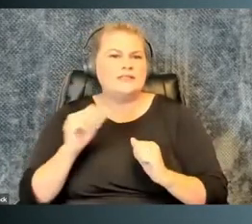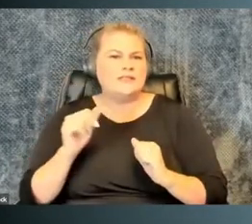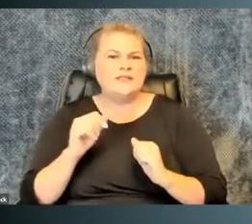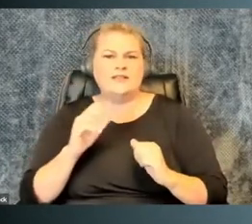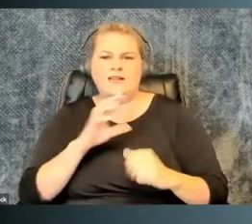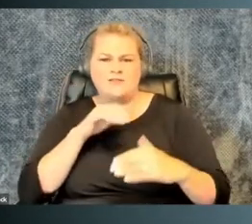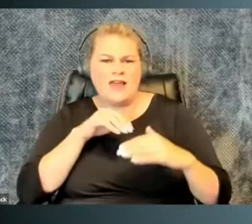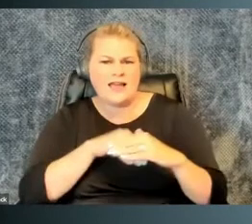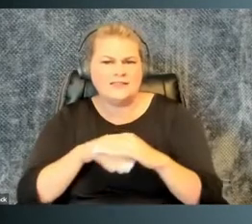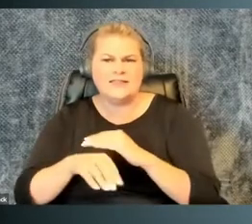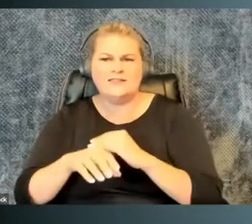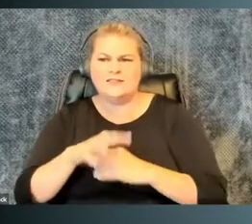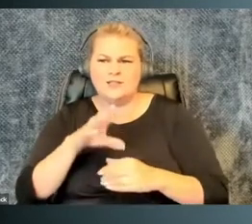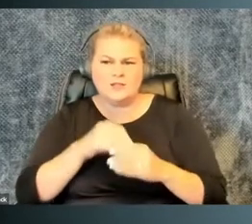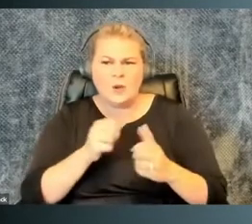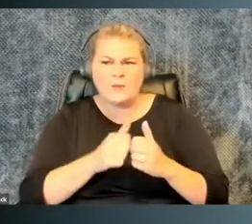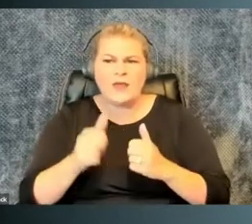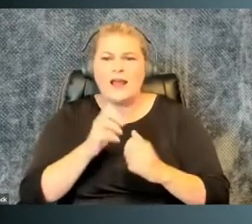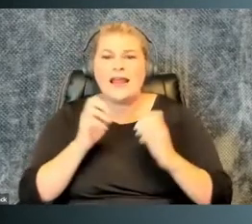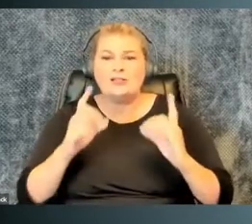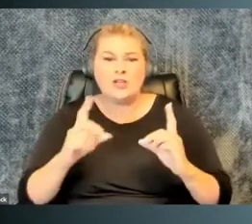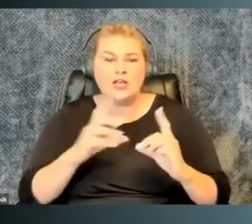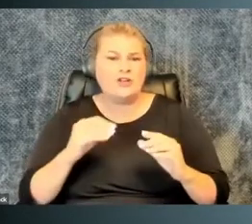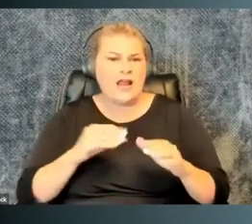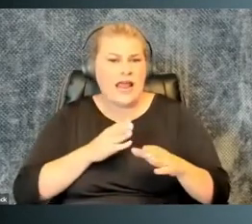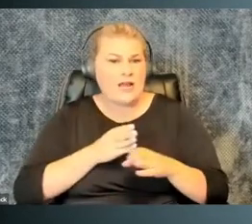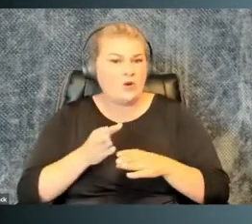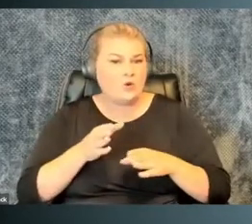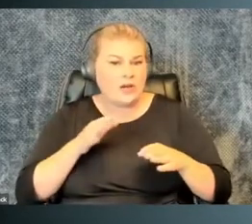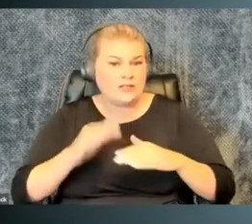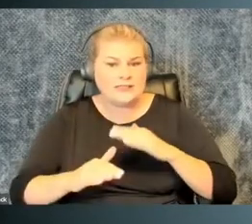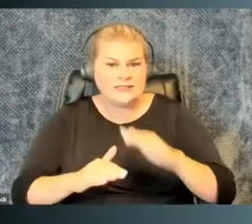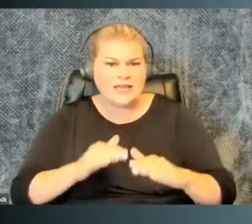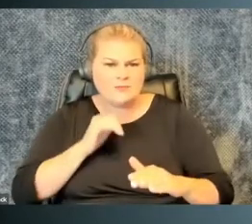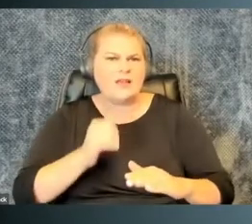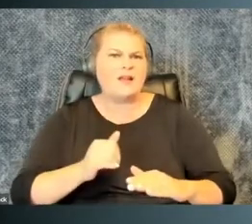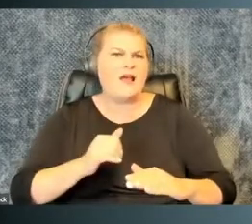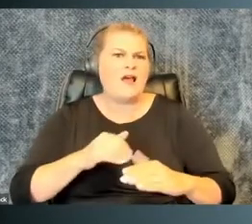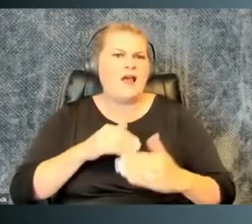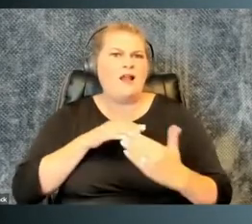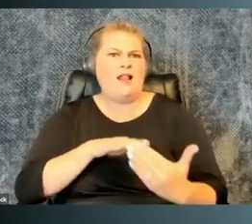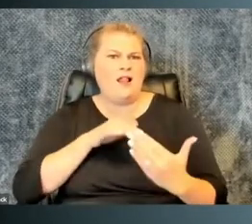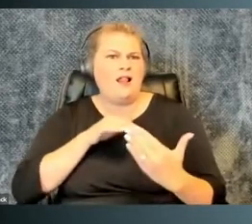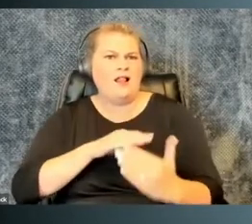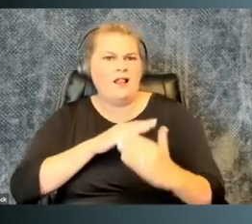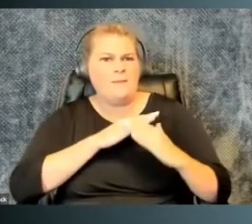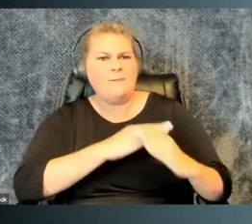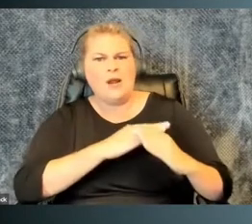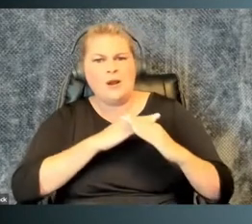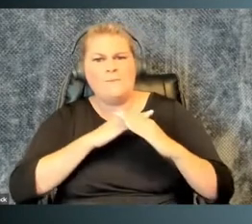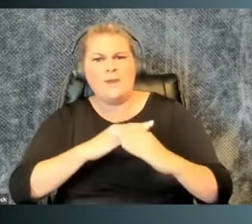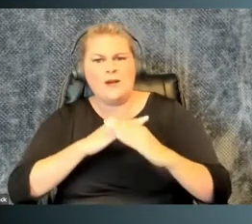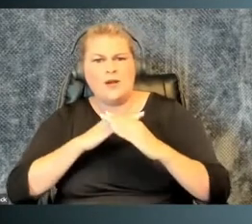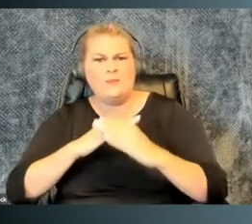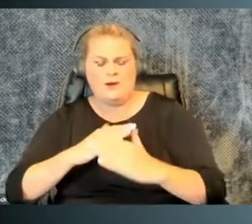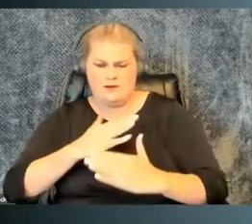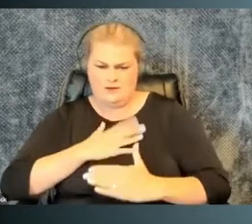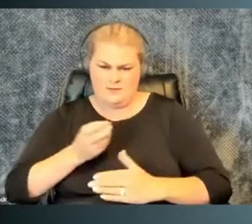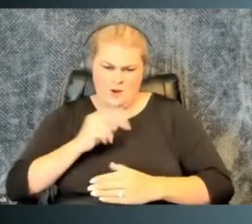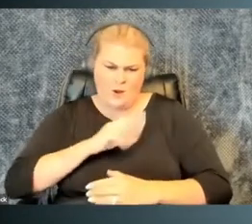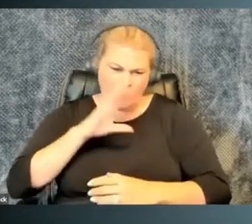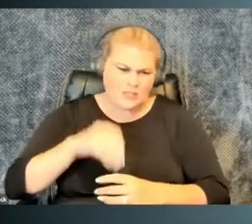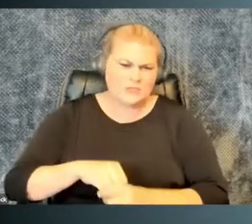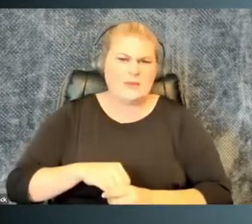beyond, to have access at every stage to be able to go through education and career steps and not encounter barrier after barrier